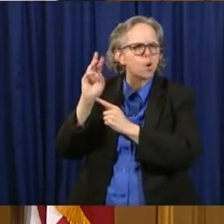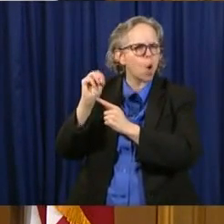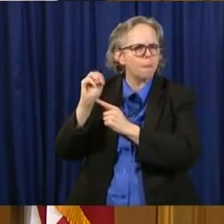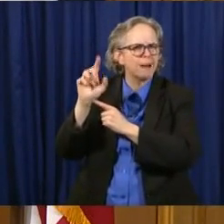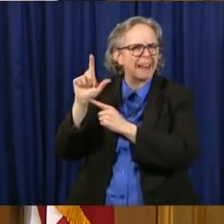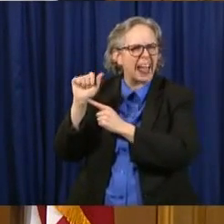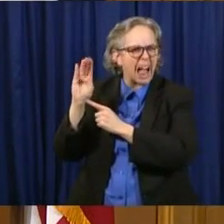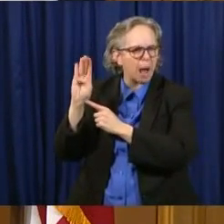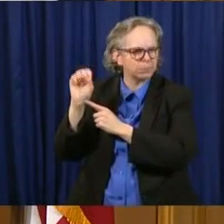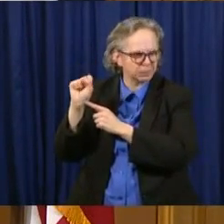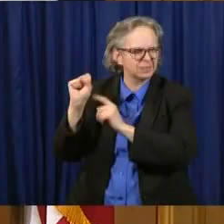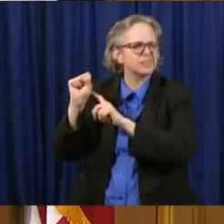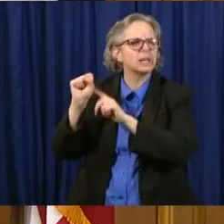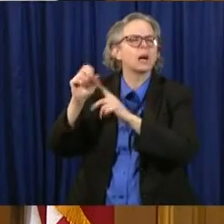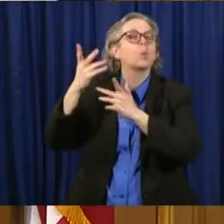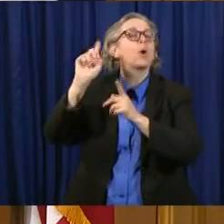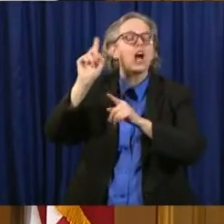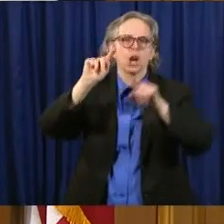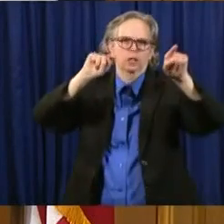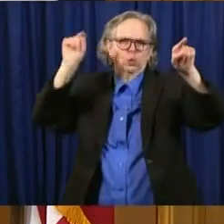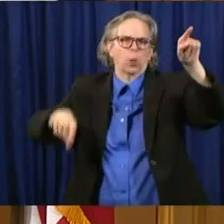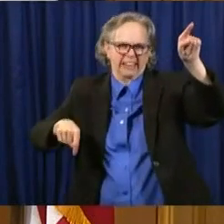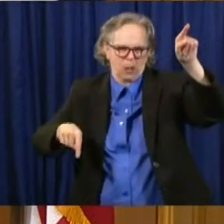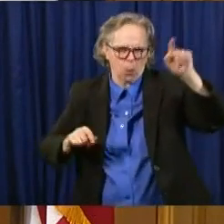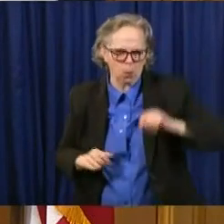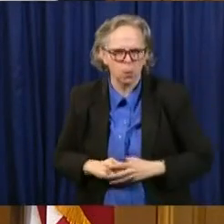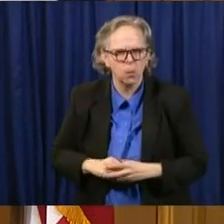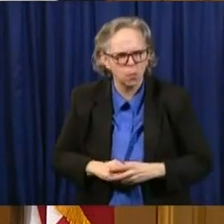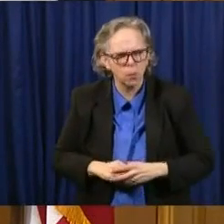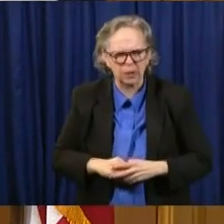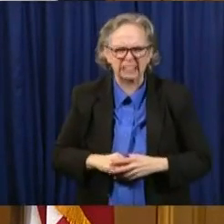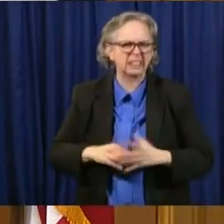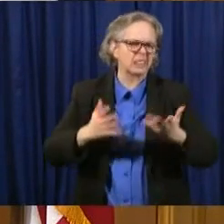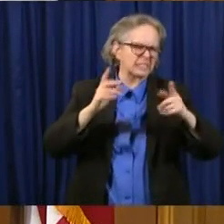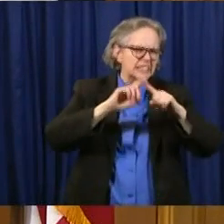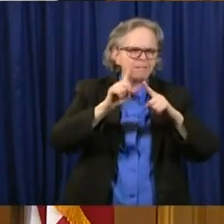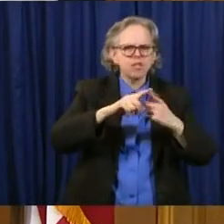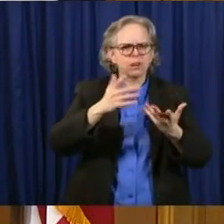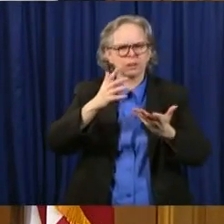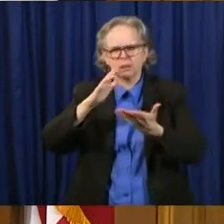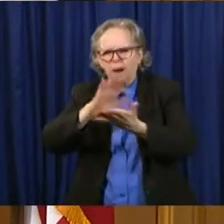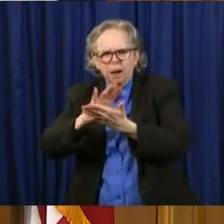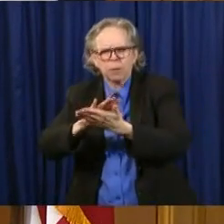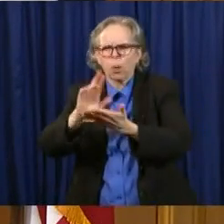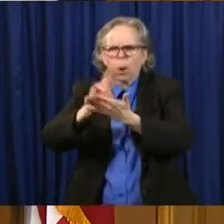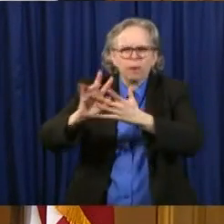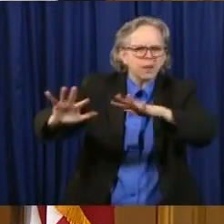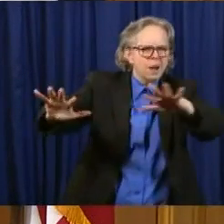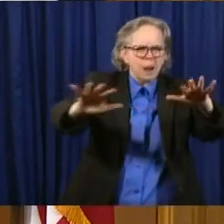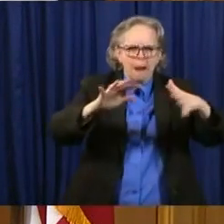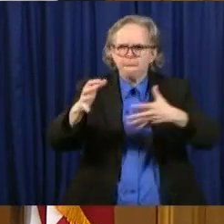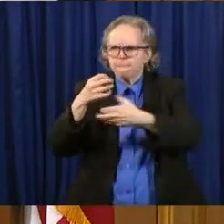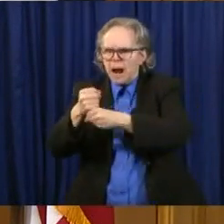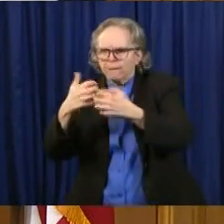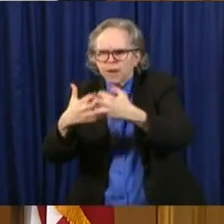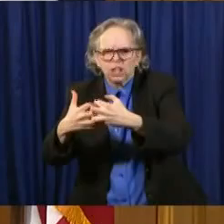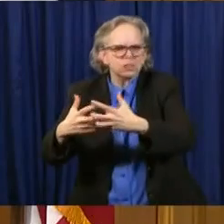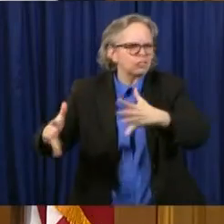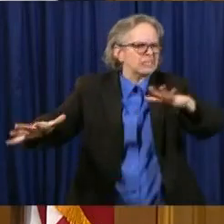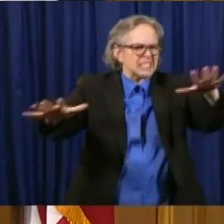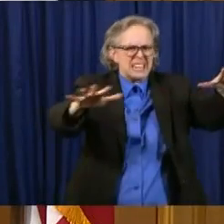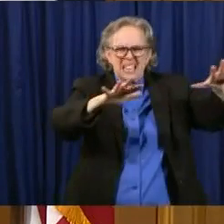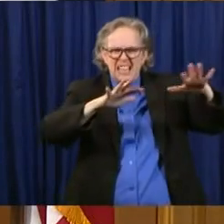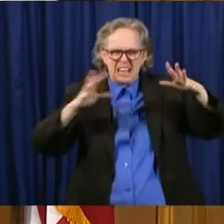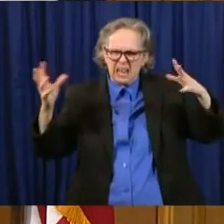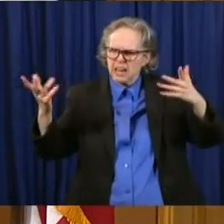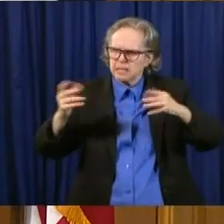academic institutions across the state of Ohio to manufacture these swabs and swab kits in significant